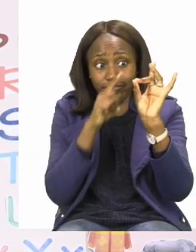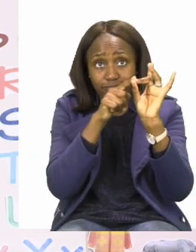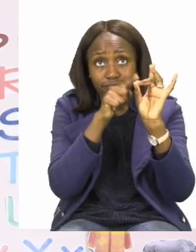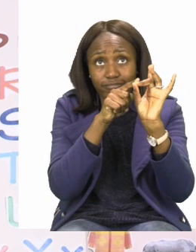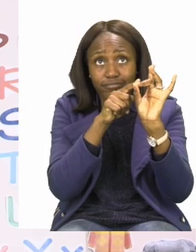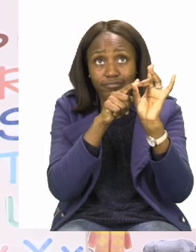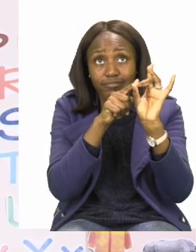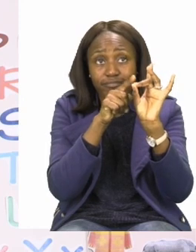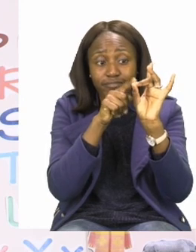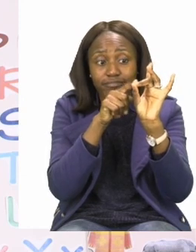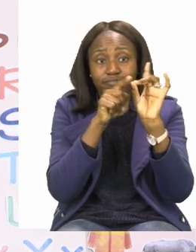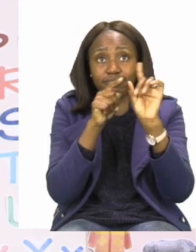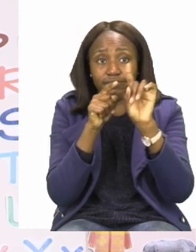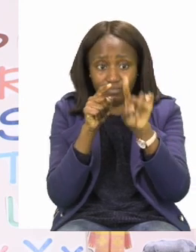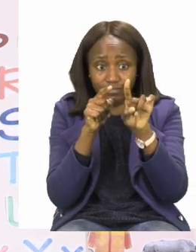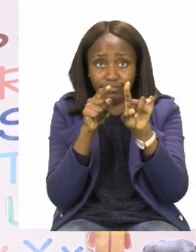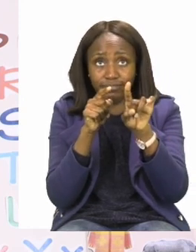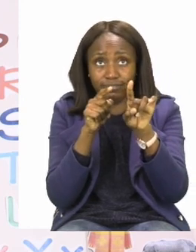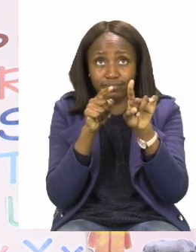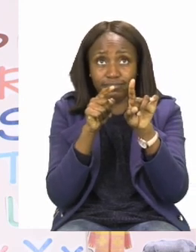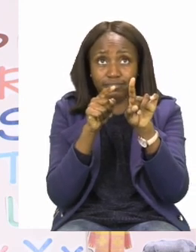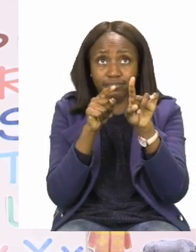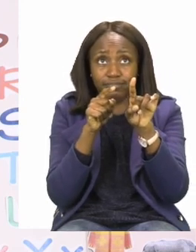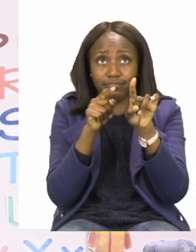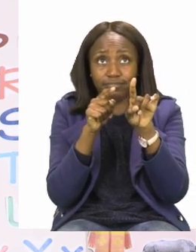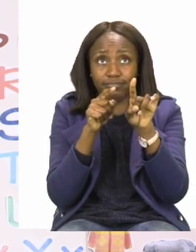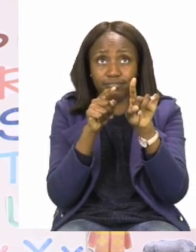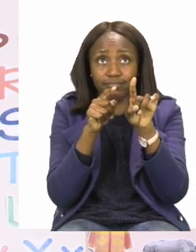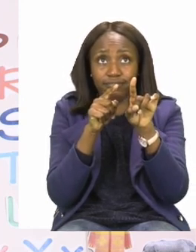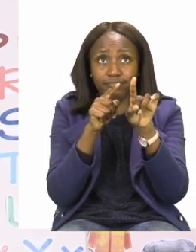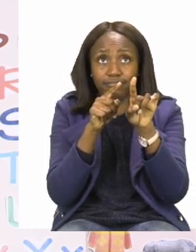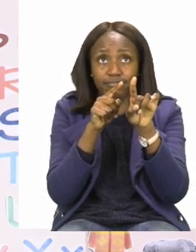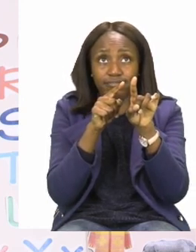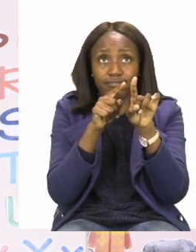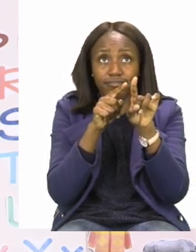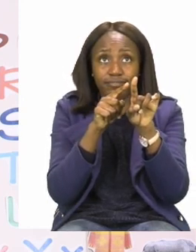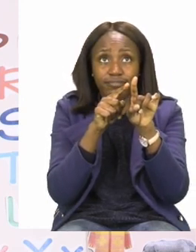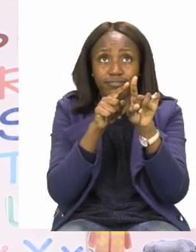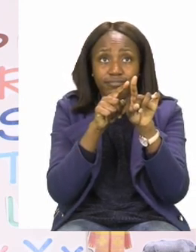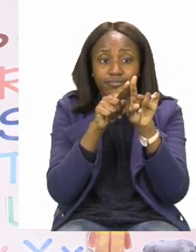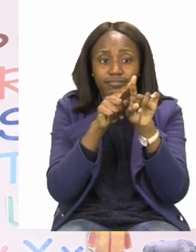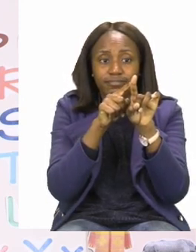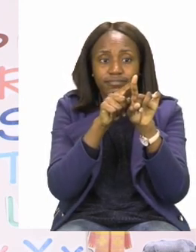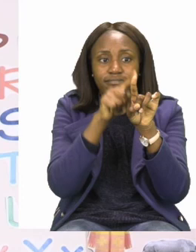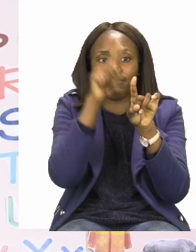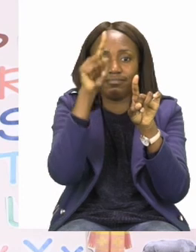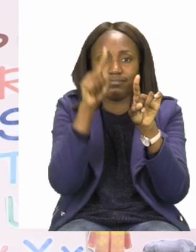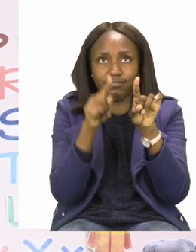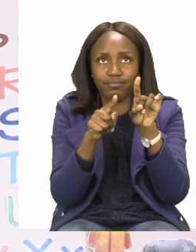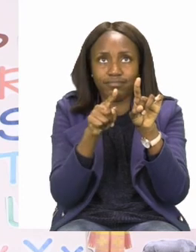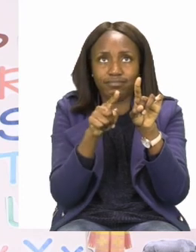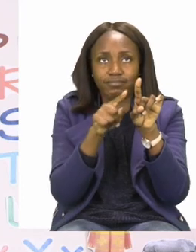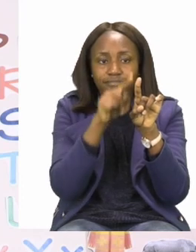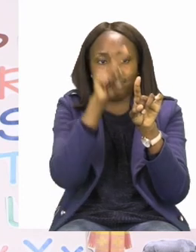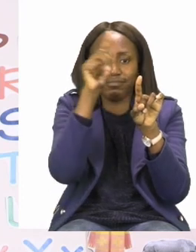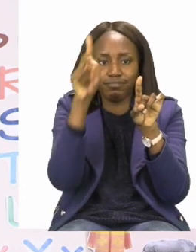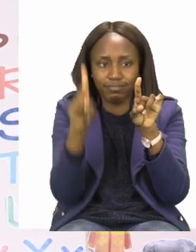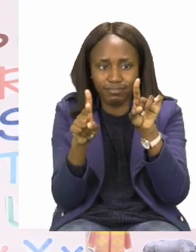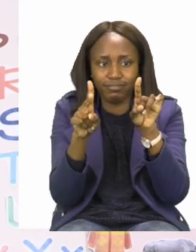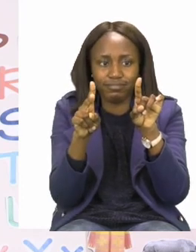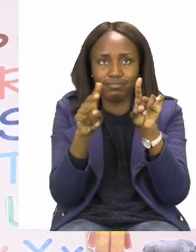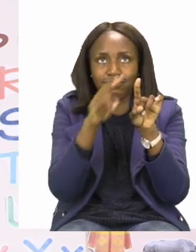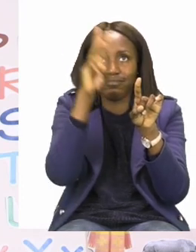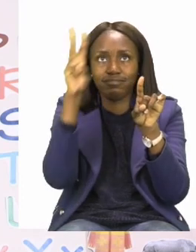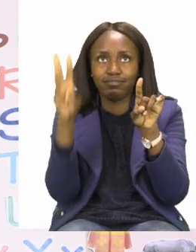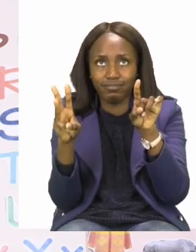your 8 and then we are going to hop 3 times. Let's go. 1, 2,